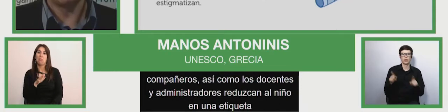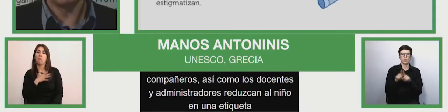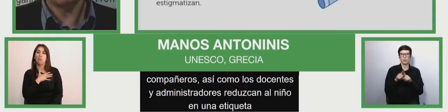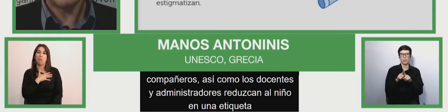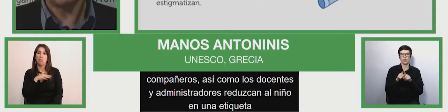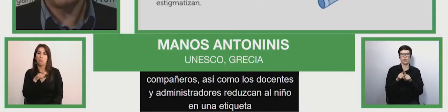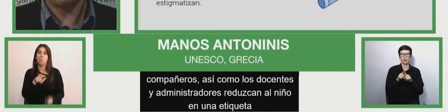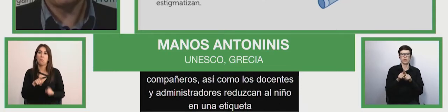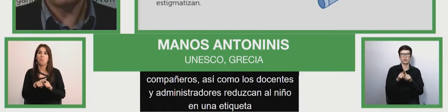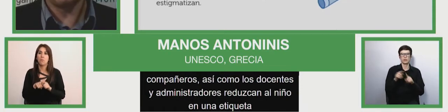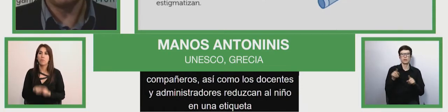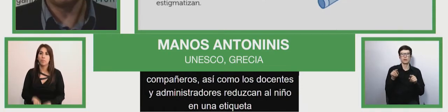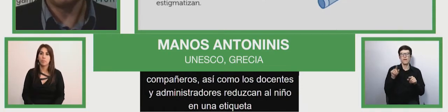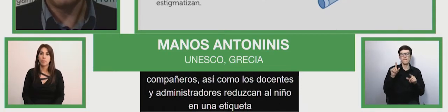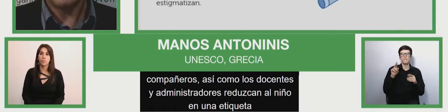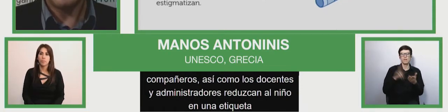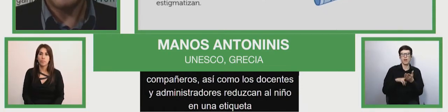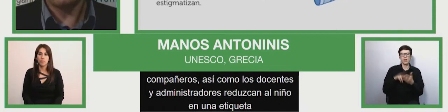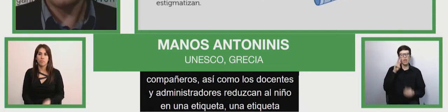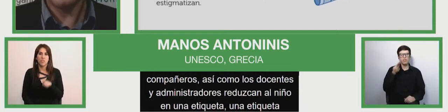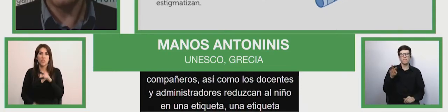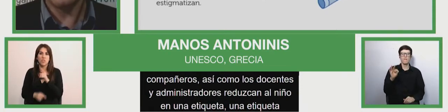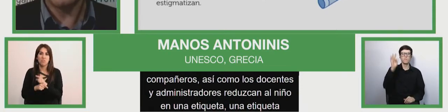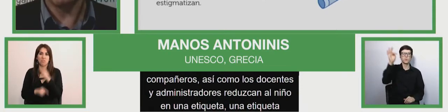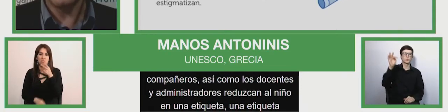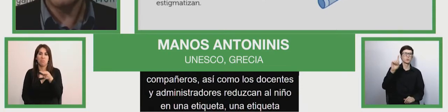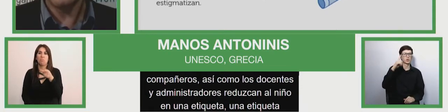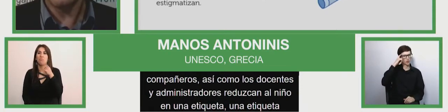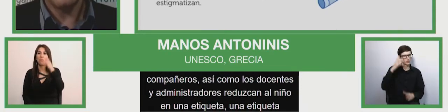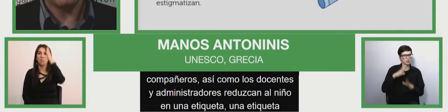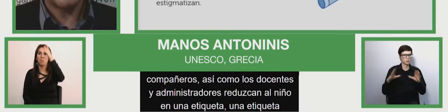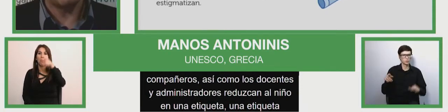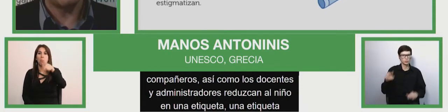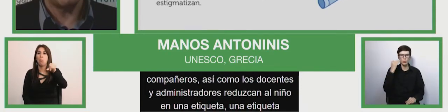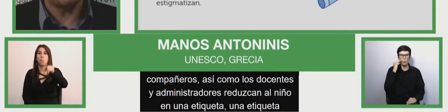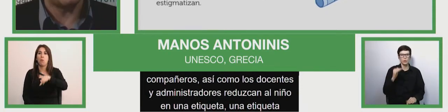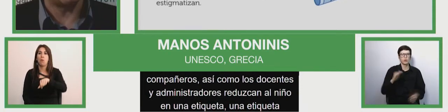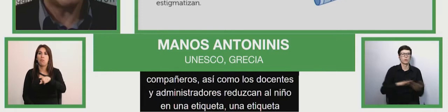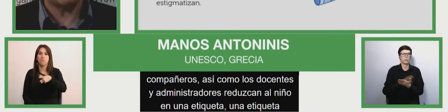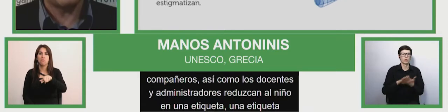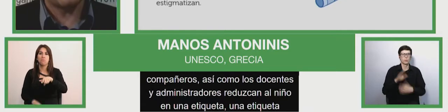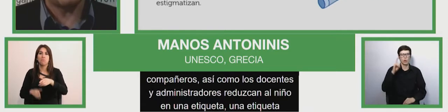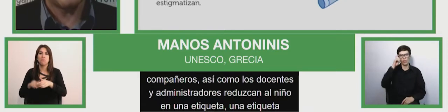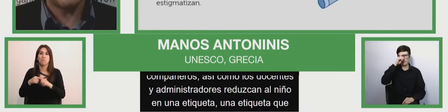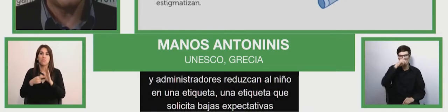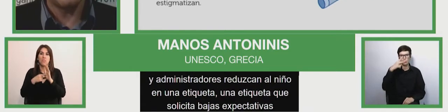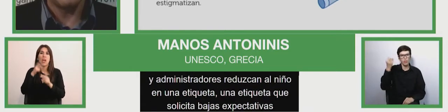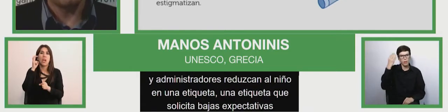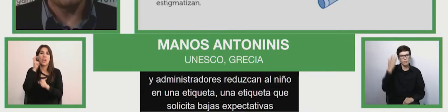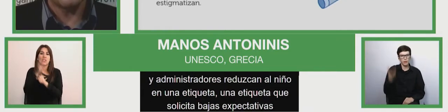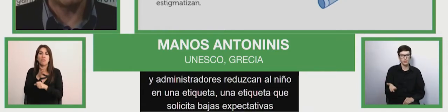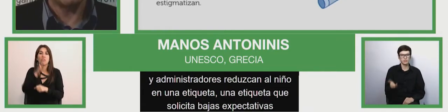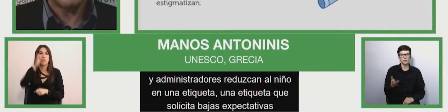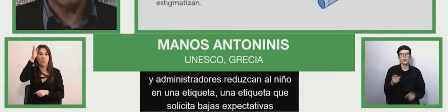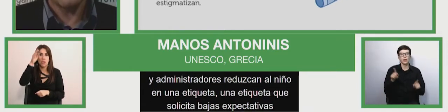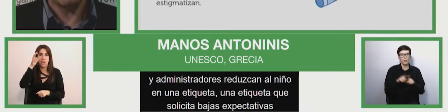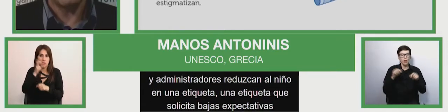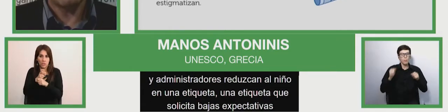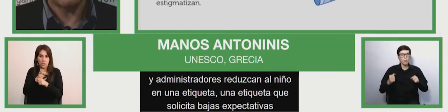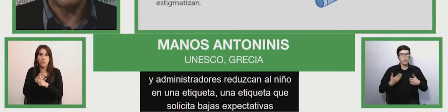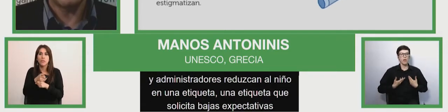few expectatives, expect to having difficulties in learning. They can act as a self